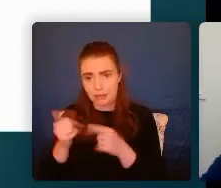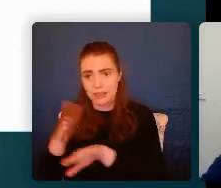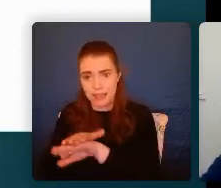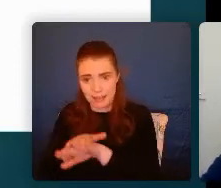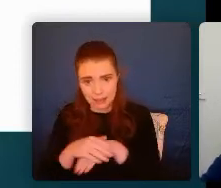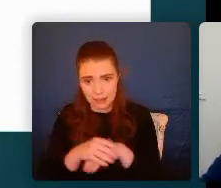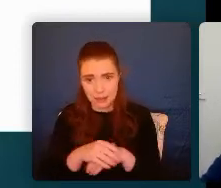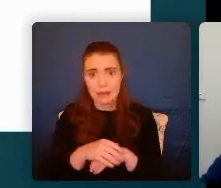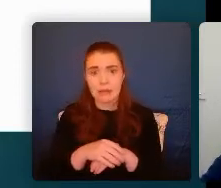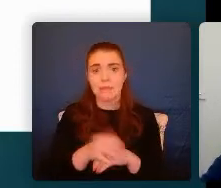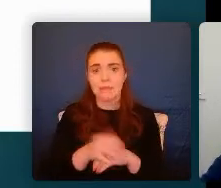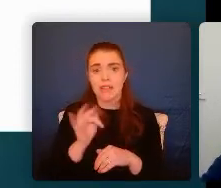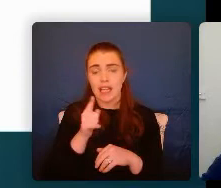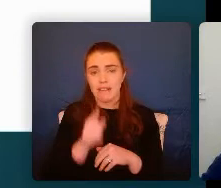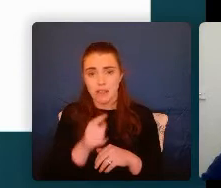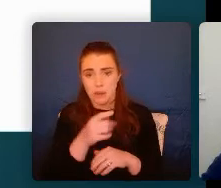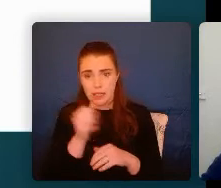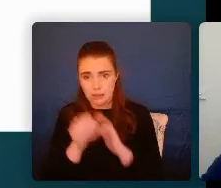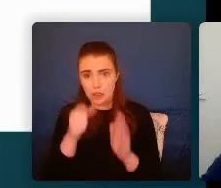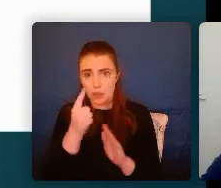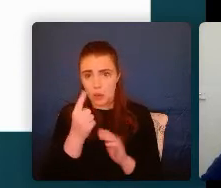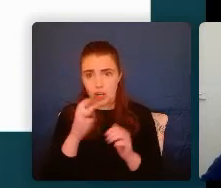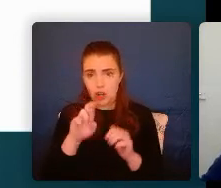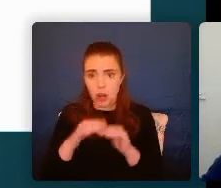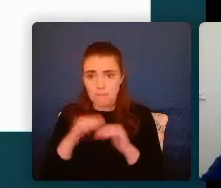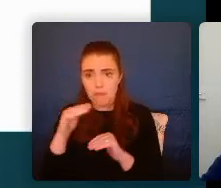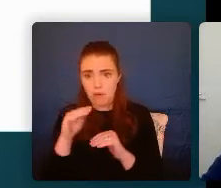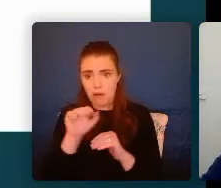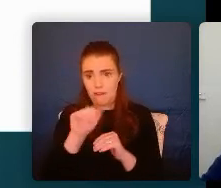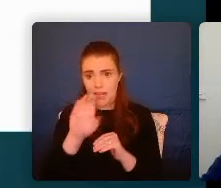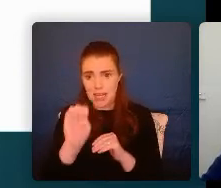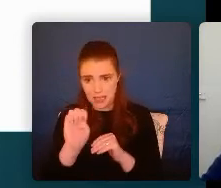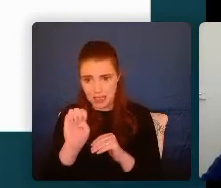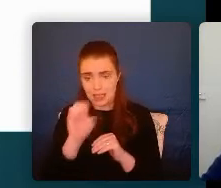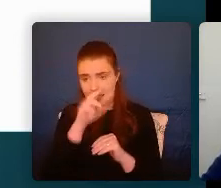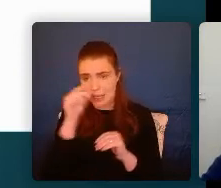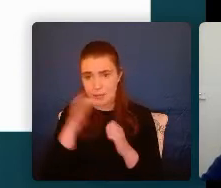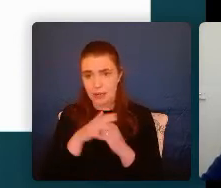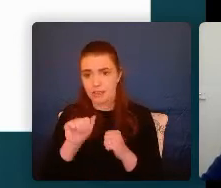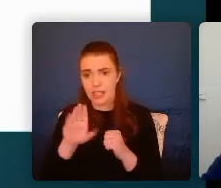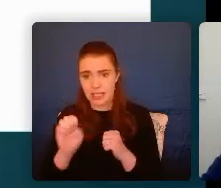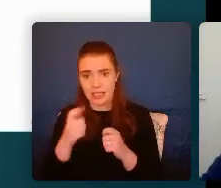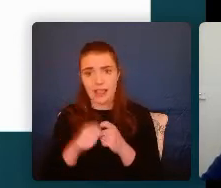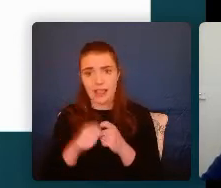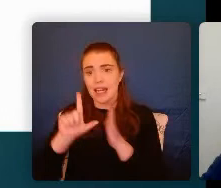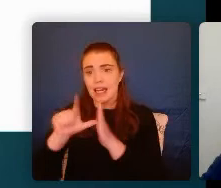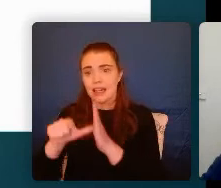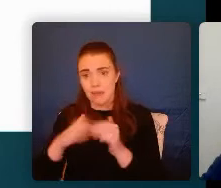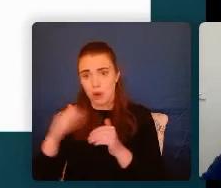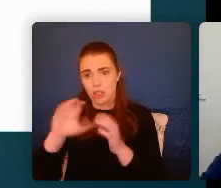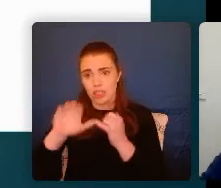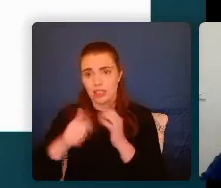experiencing one or more of those previous ACEs, massively increases the likelihood that in later life you might experience depression, anxiety,